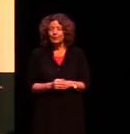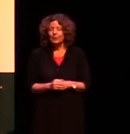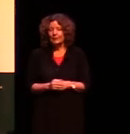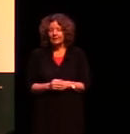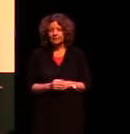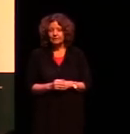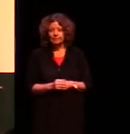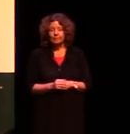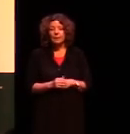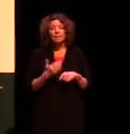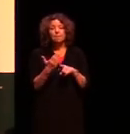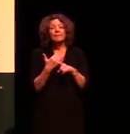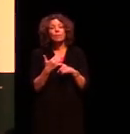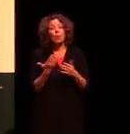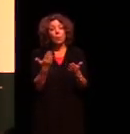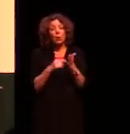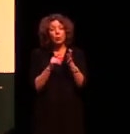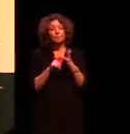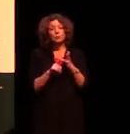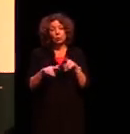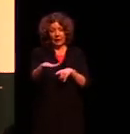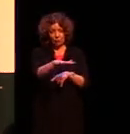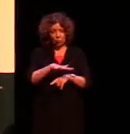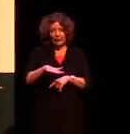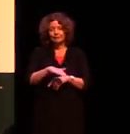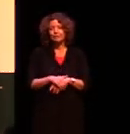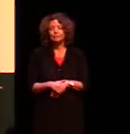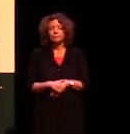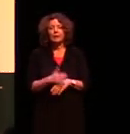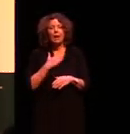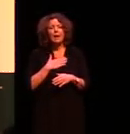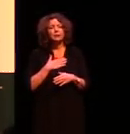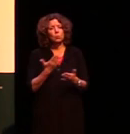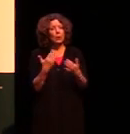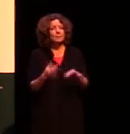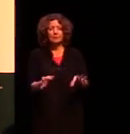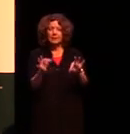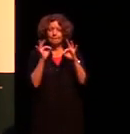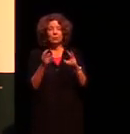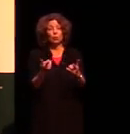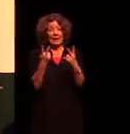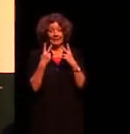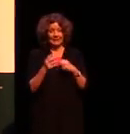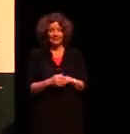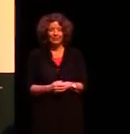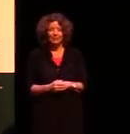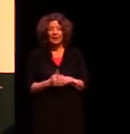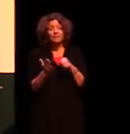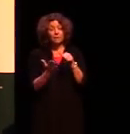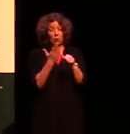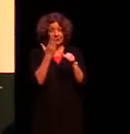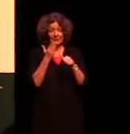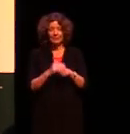Before our welcome to country, I'd also like to welcome some special guests. So, firstly,